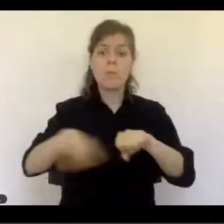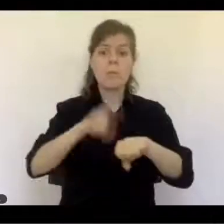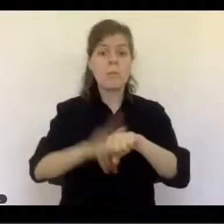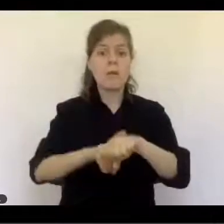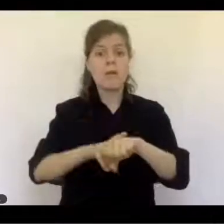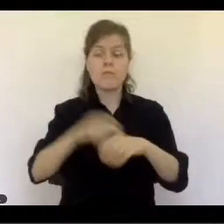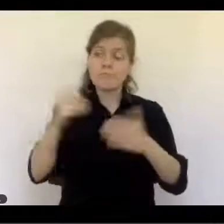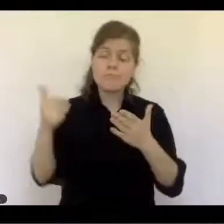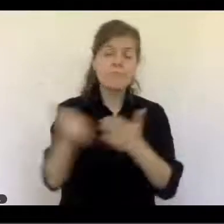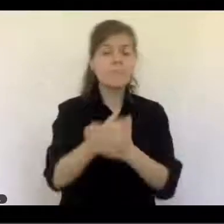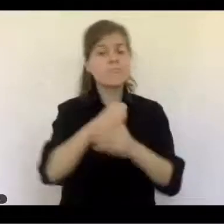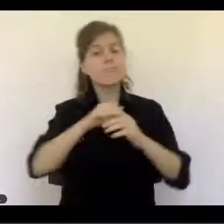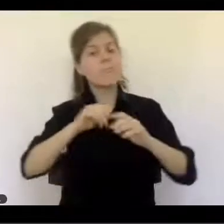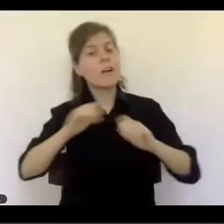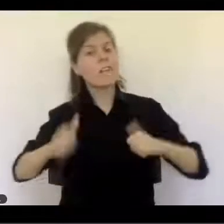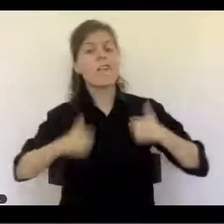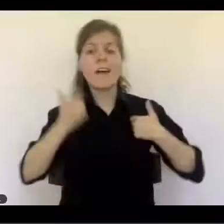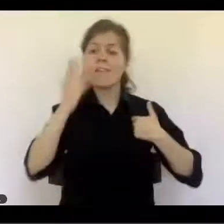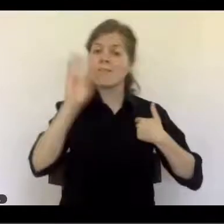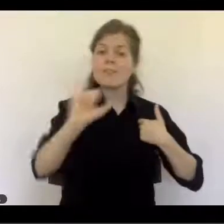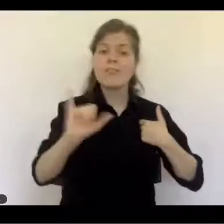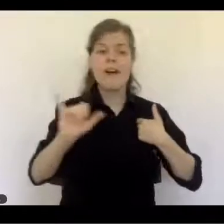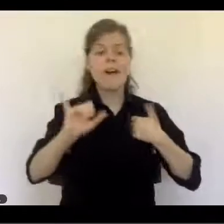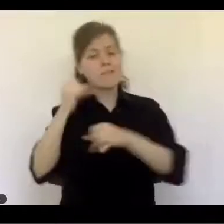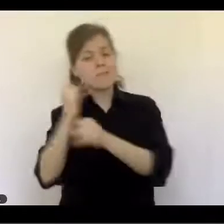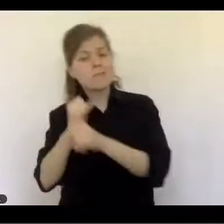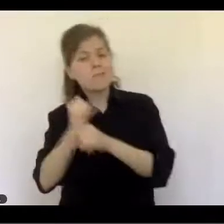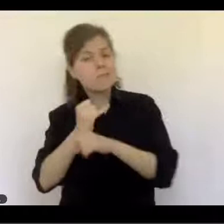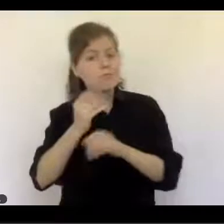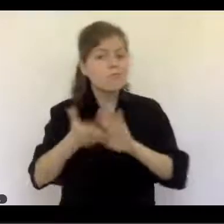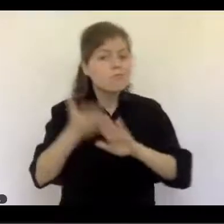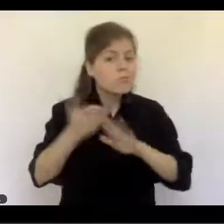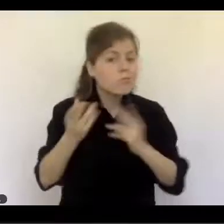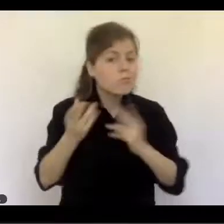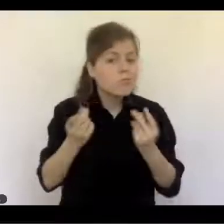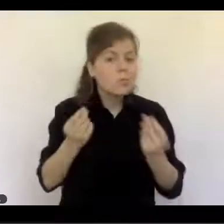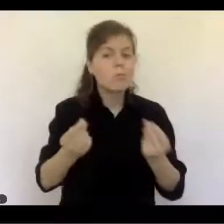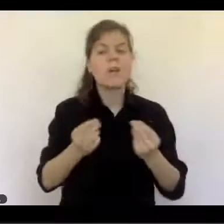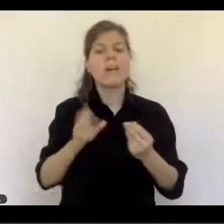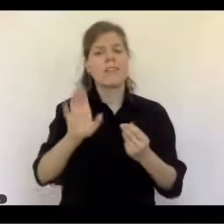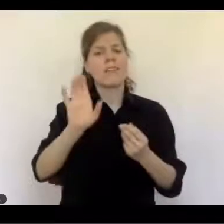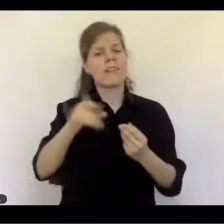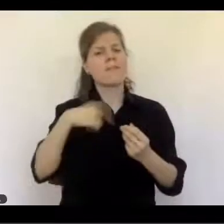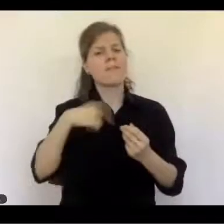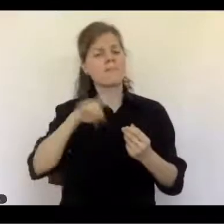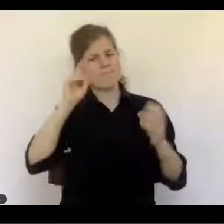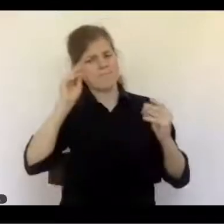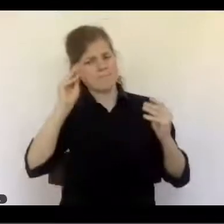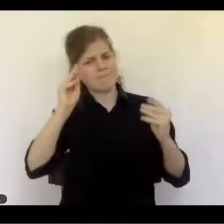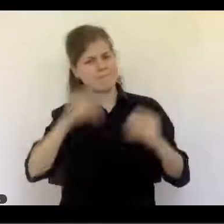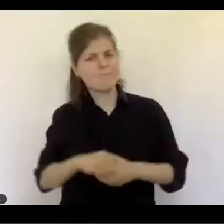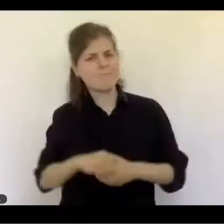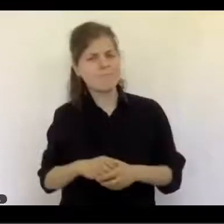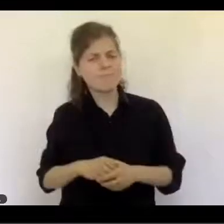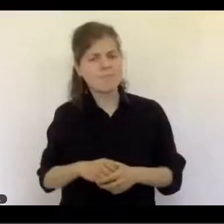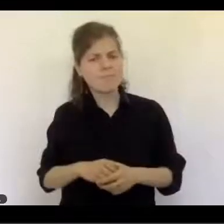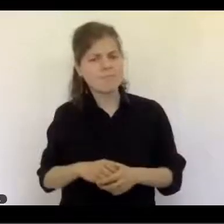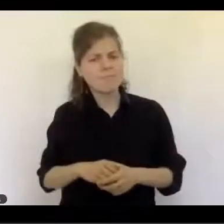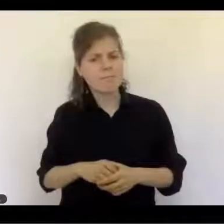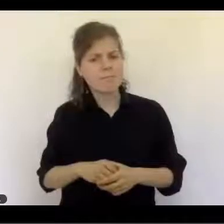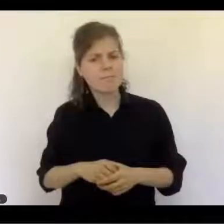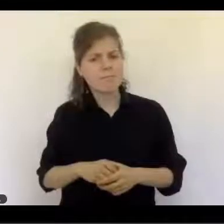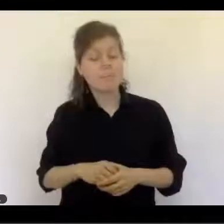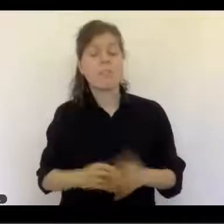But the fact is, is that I'm a little, I'm pragmatic, but also I'm cynical in that the